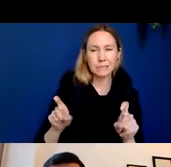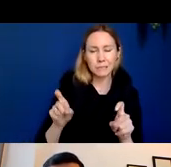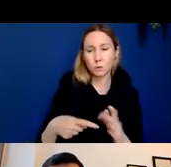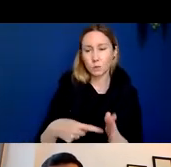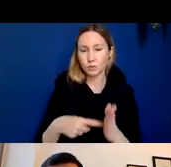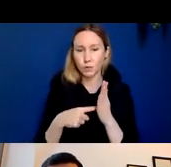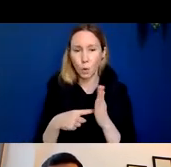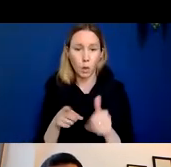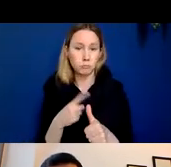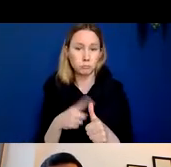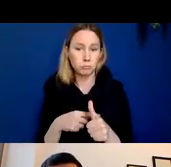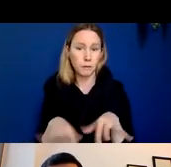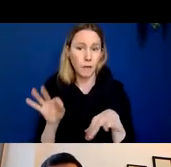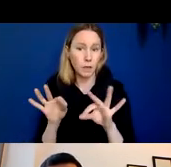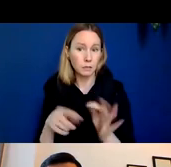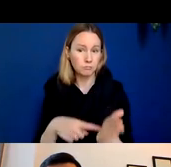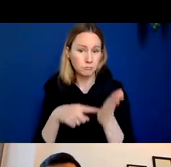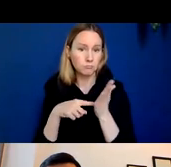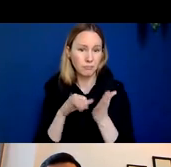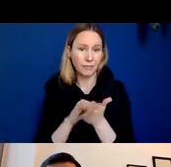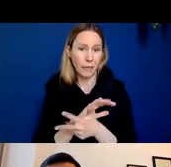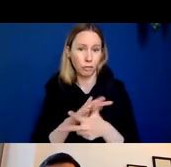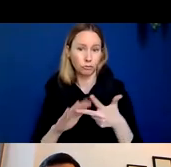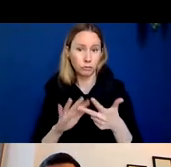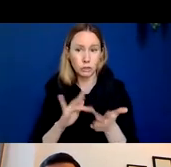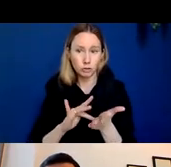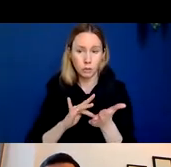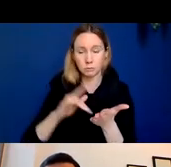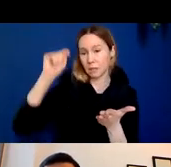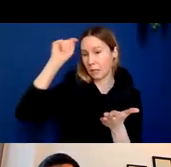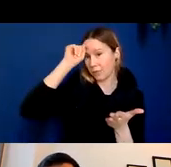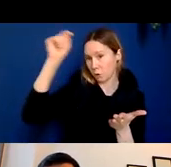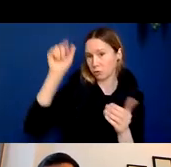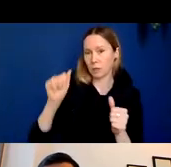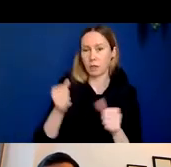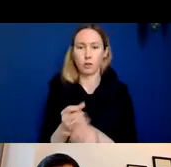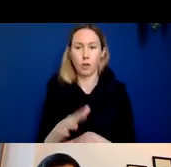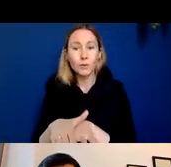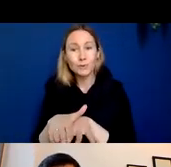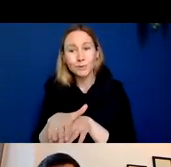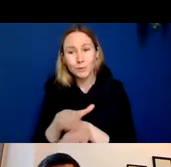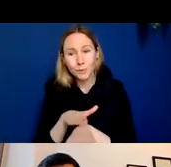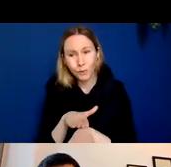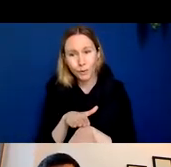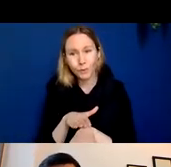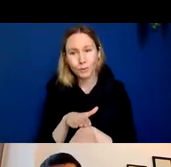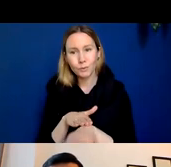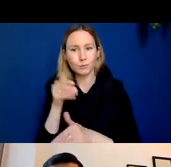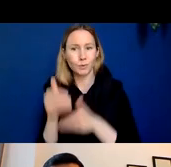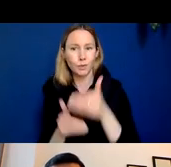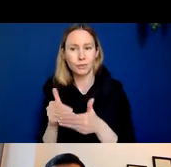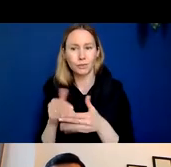preliminary findings that suggested that these drugs could theoretically slow the clinical progression of disease